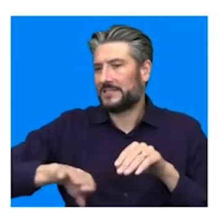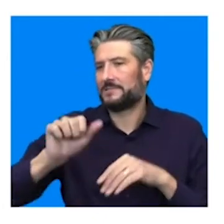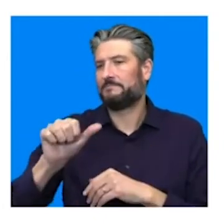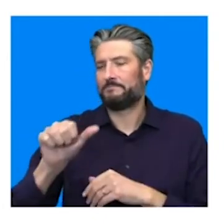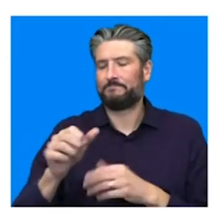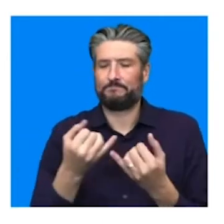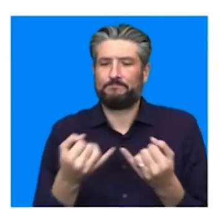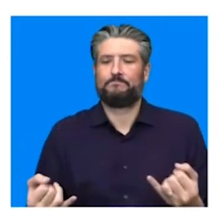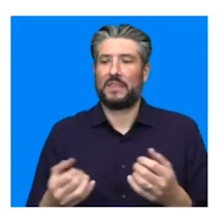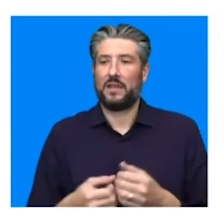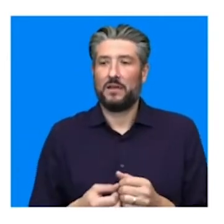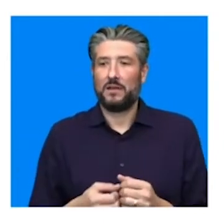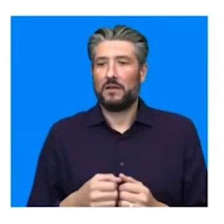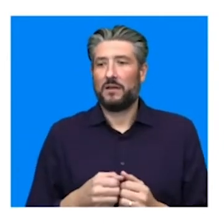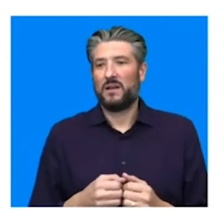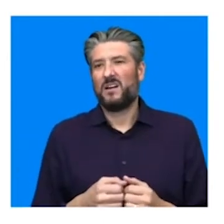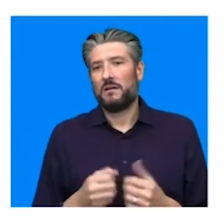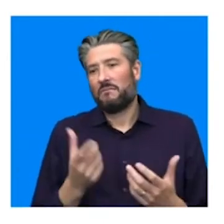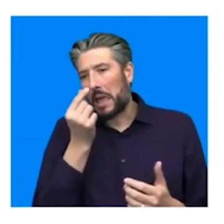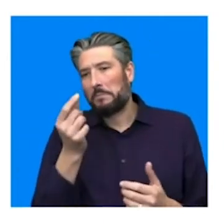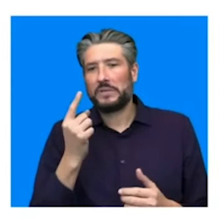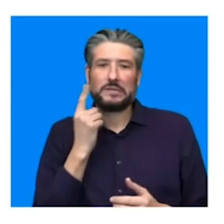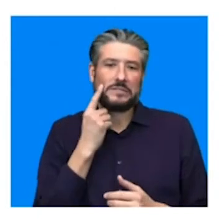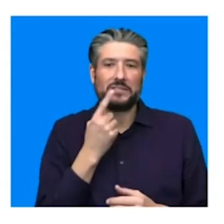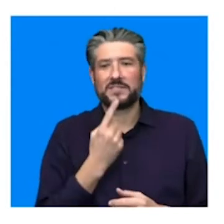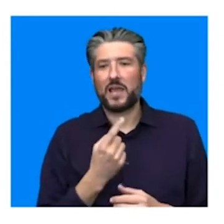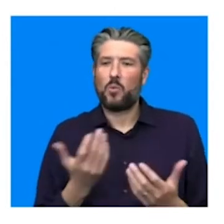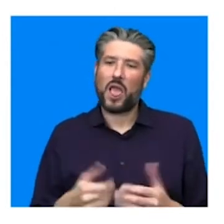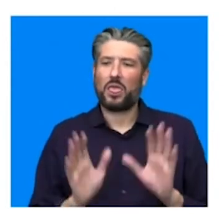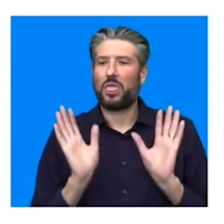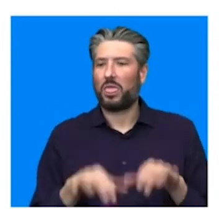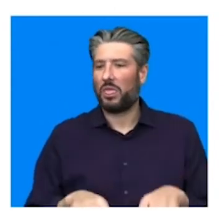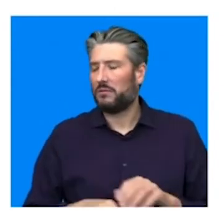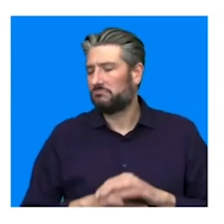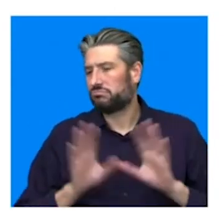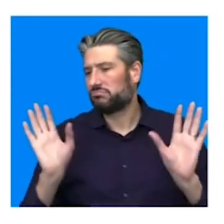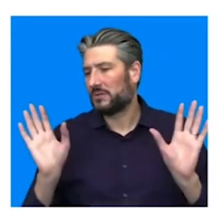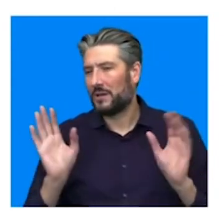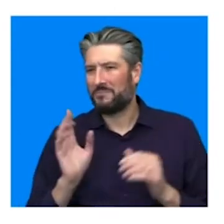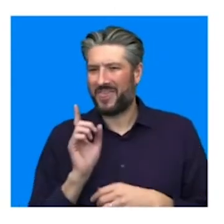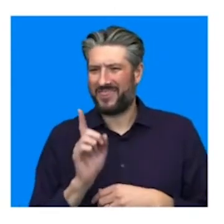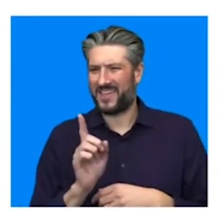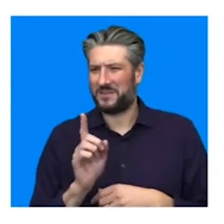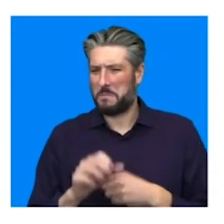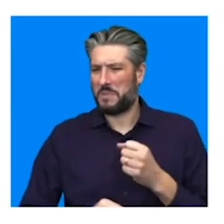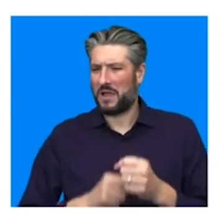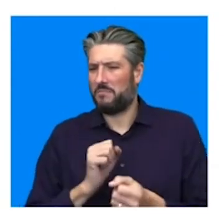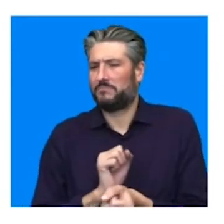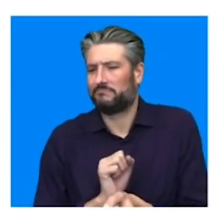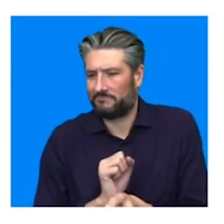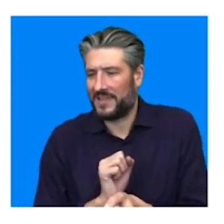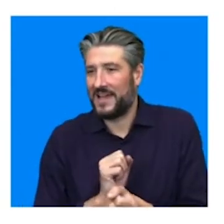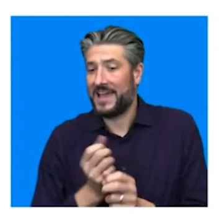easy to sort of say, OK, I'm not going to do that. But that's a vicious circle, because then the less you do it,